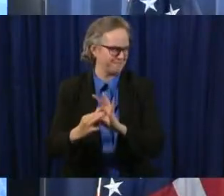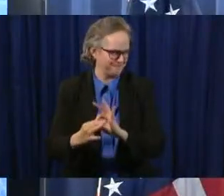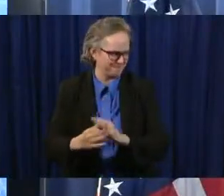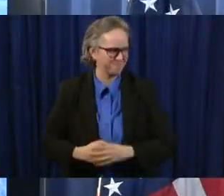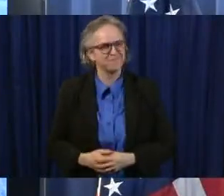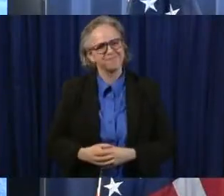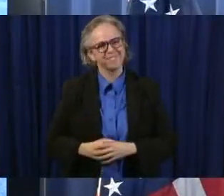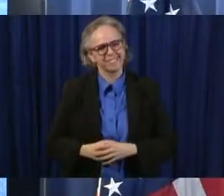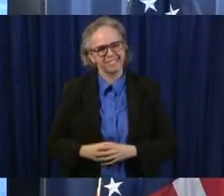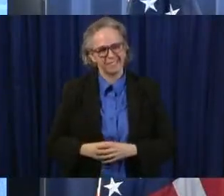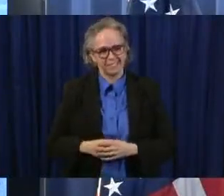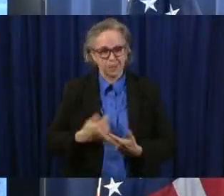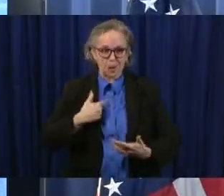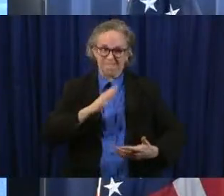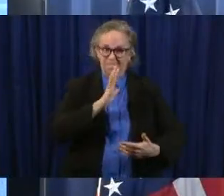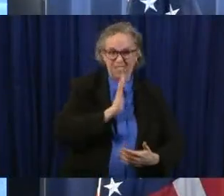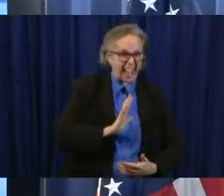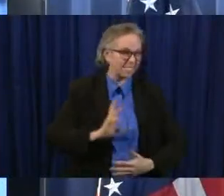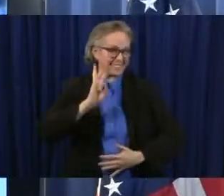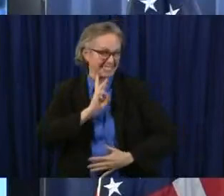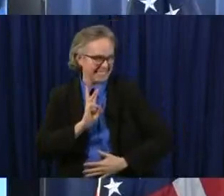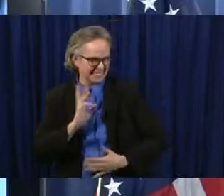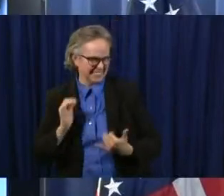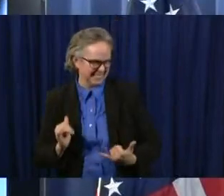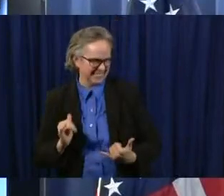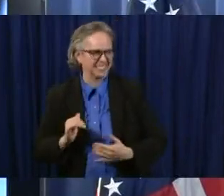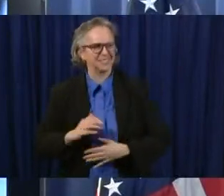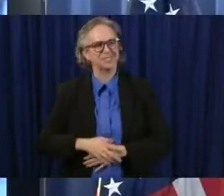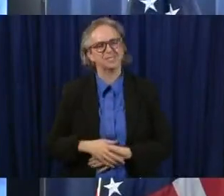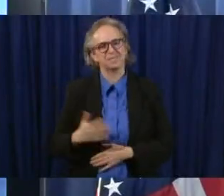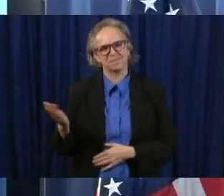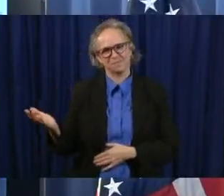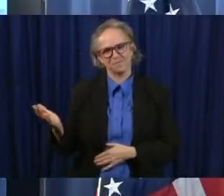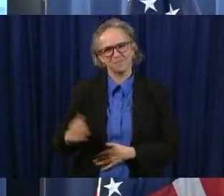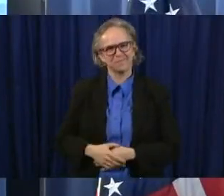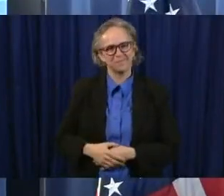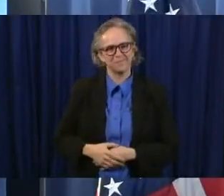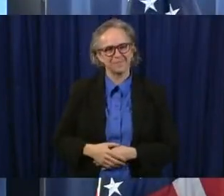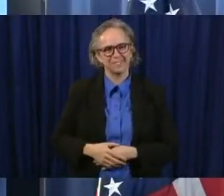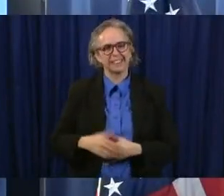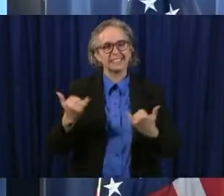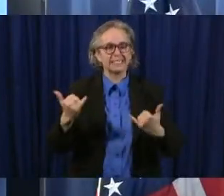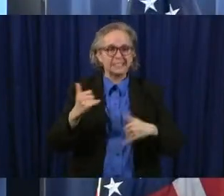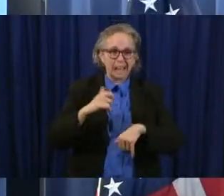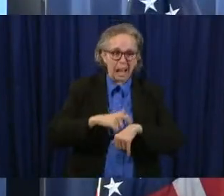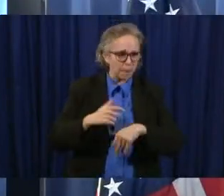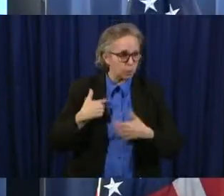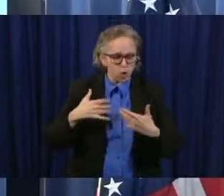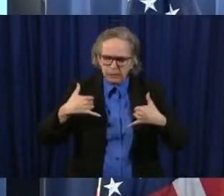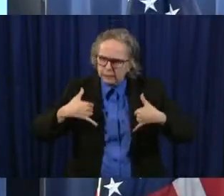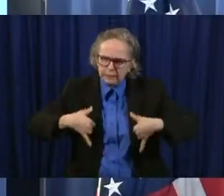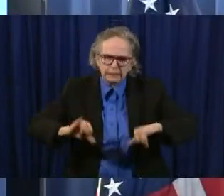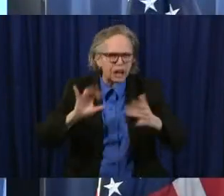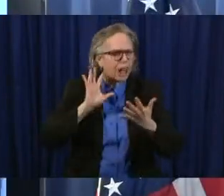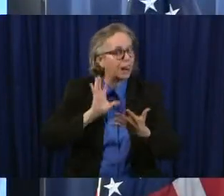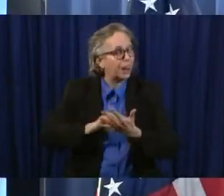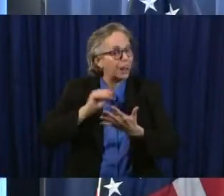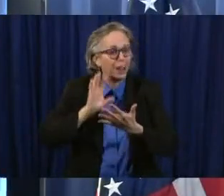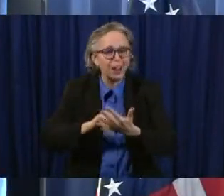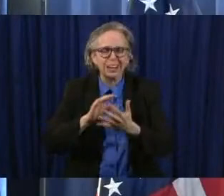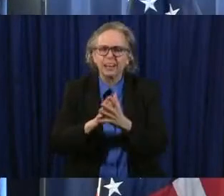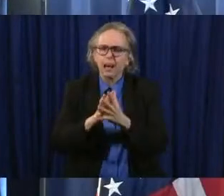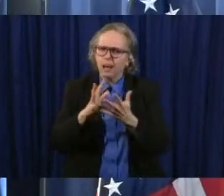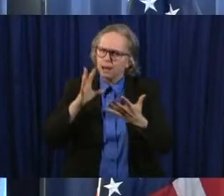five and six years old we are still learning so much